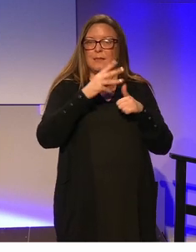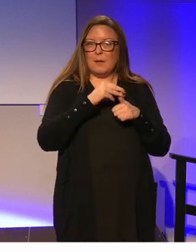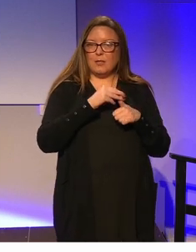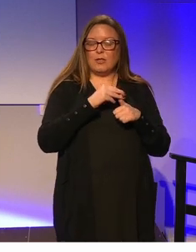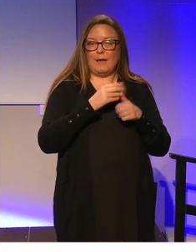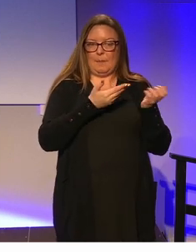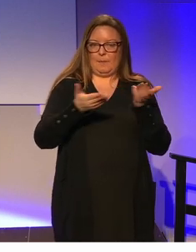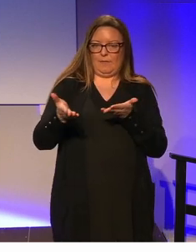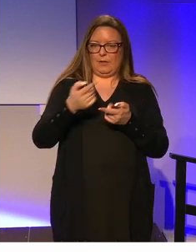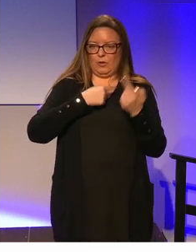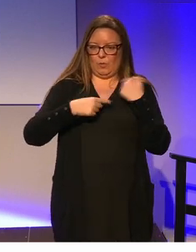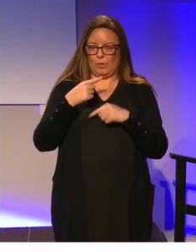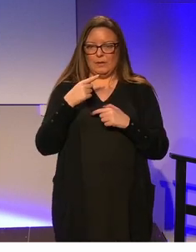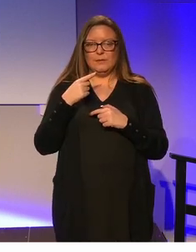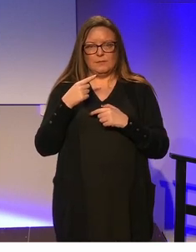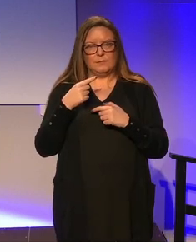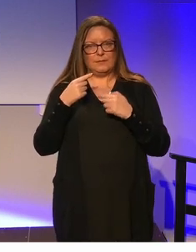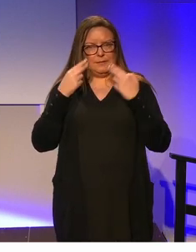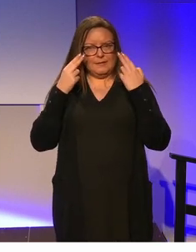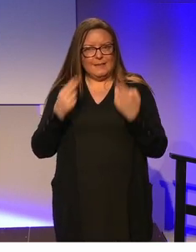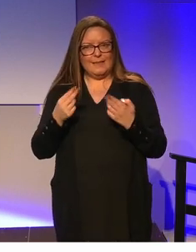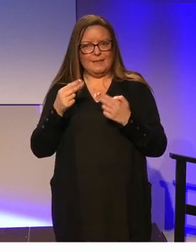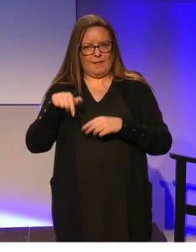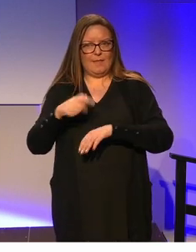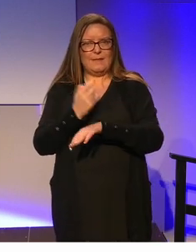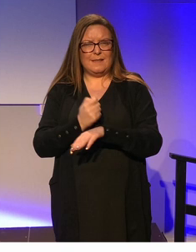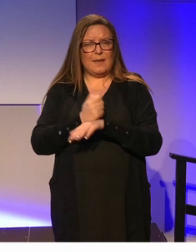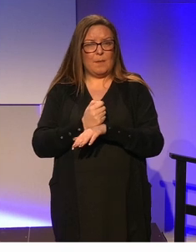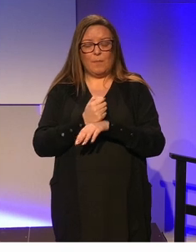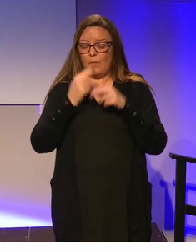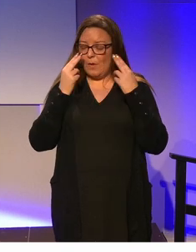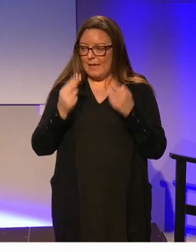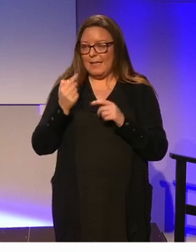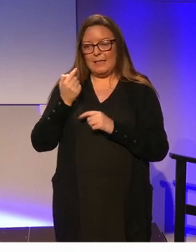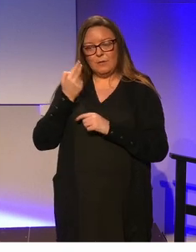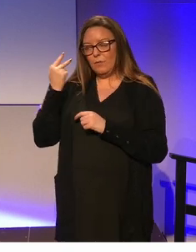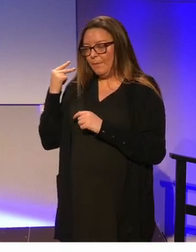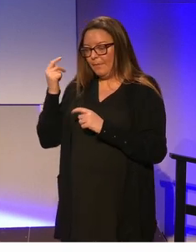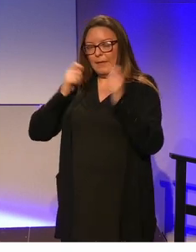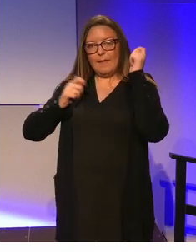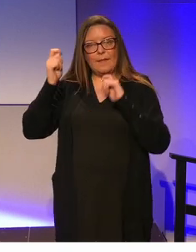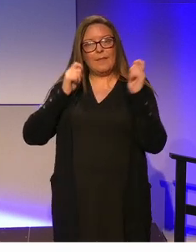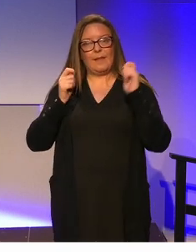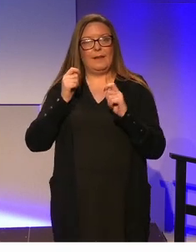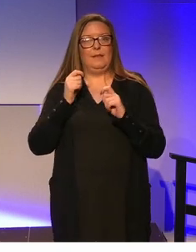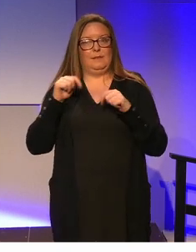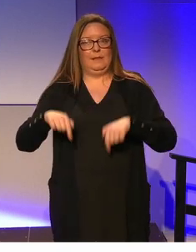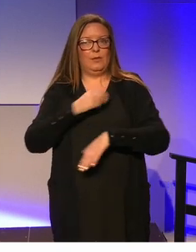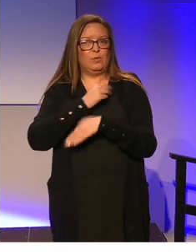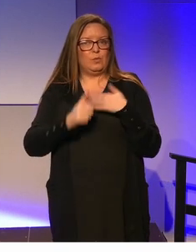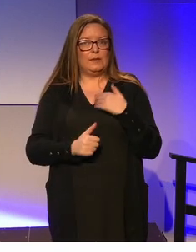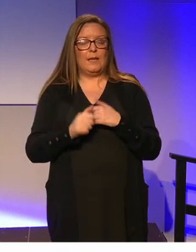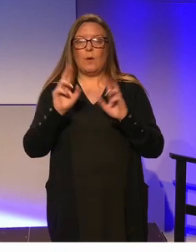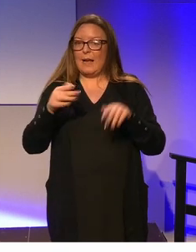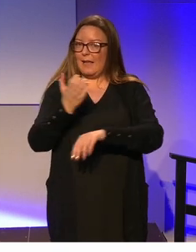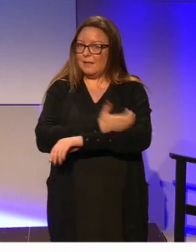provision that we deem to be appropriate at this time. And it's we need to reflect carefully on that. And that is what we're doing today. We